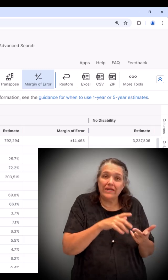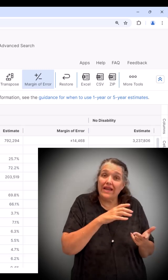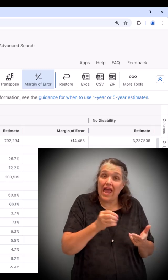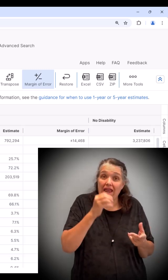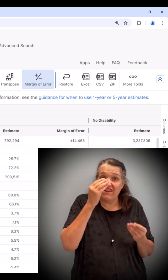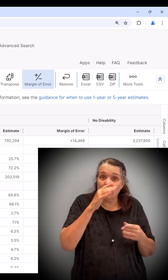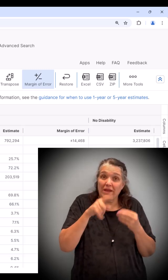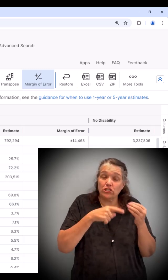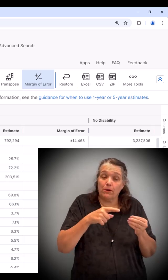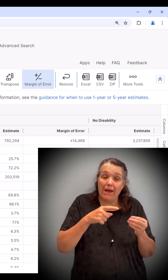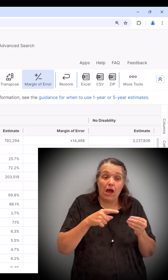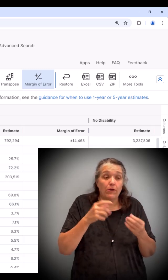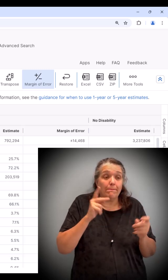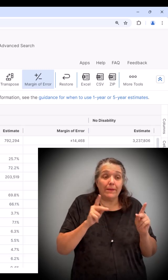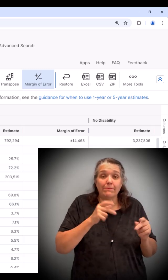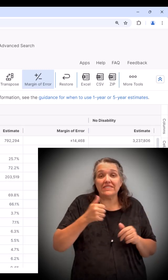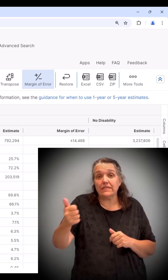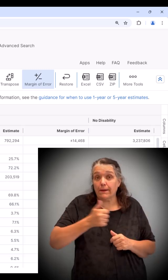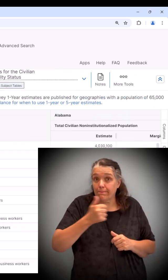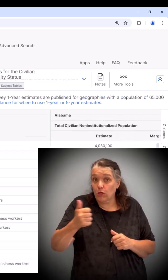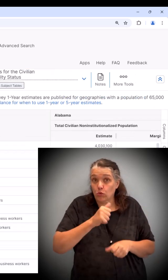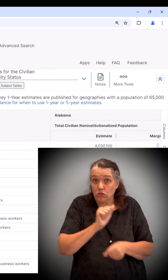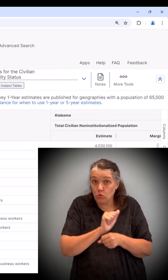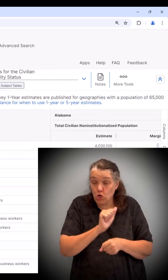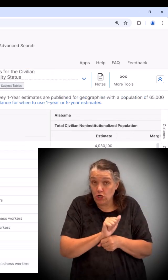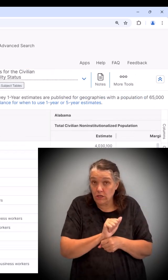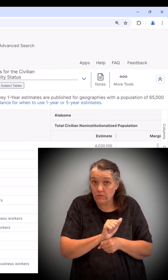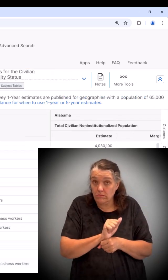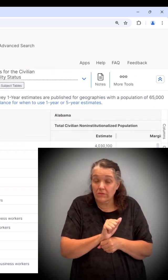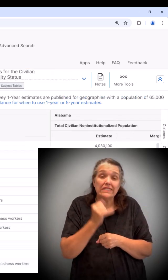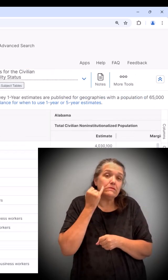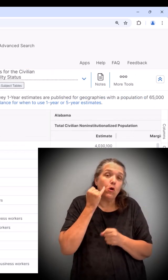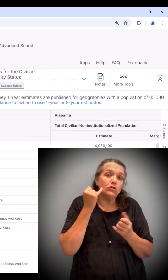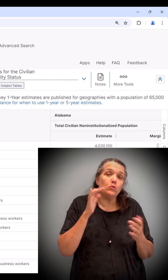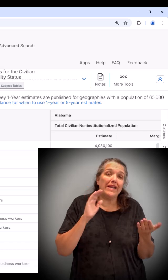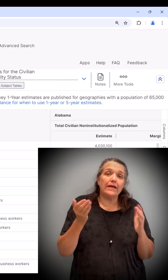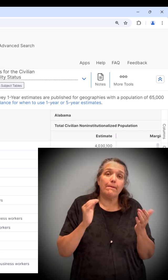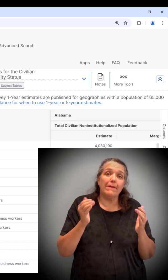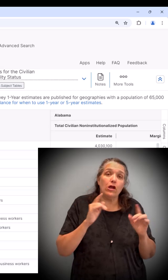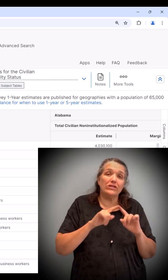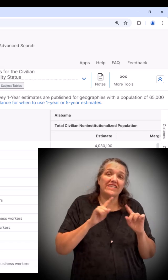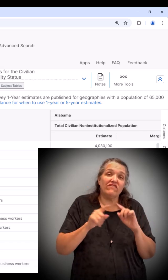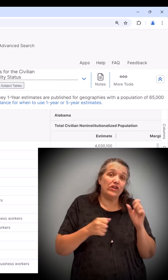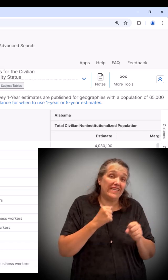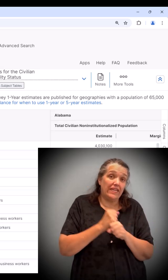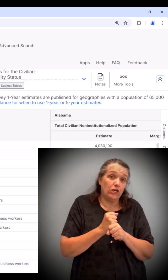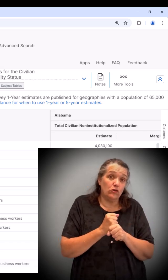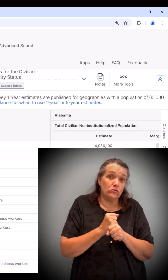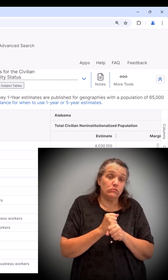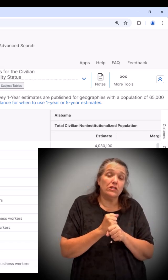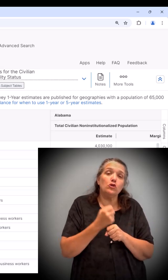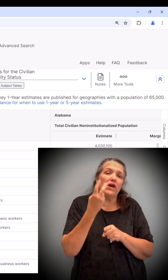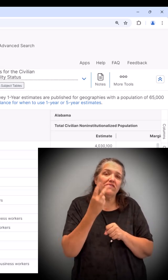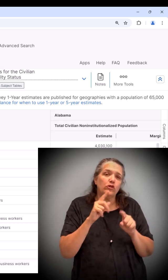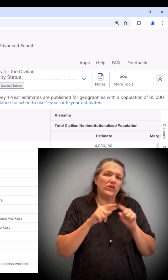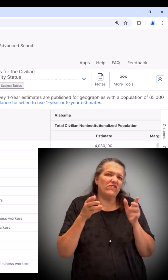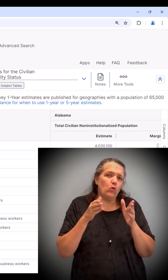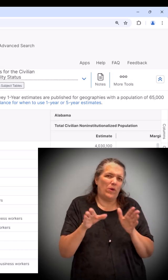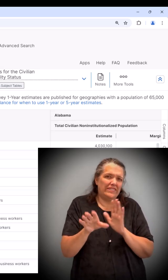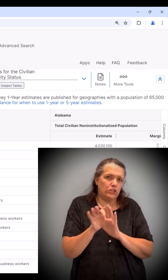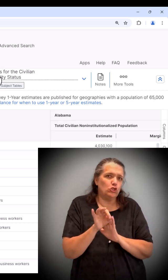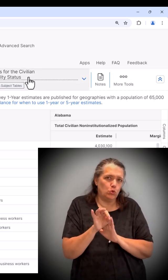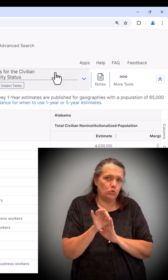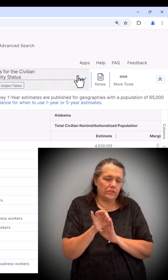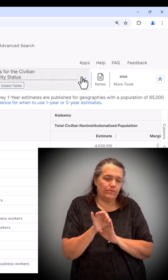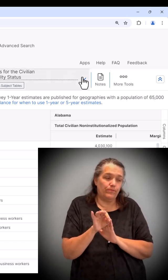you can choose your product in two ways. One, expand the product list using the plus icon under your